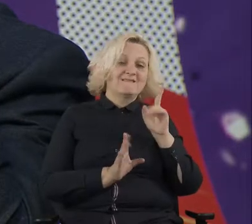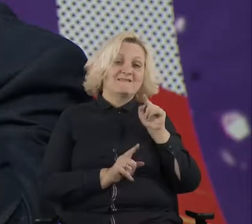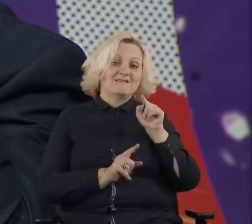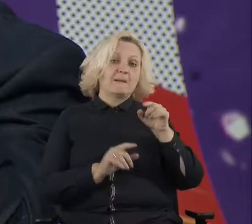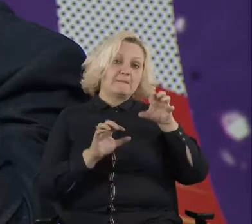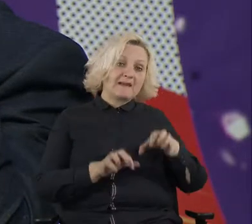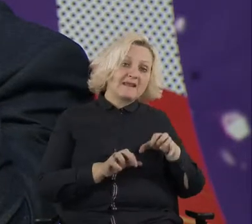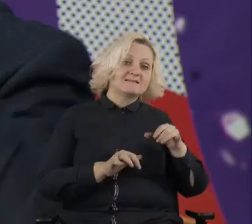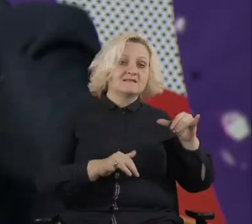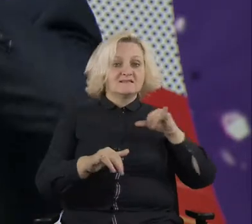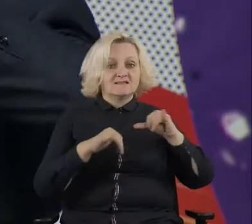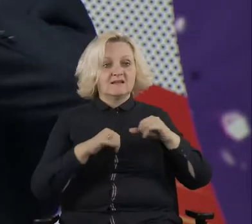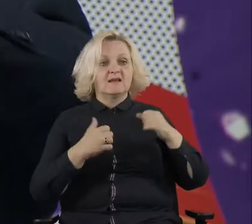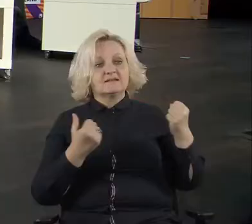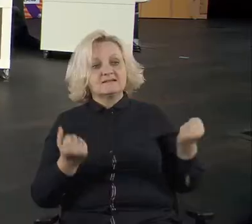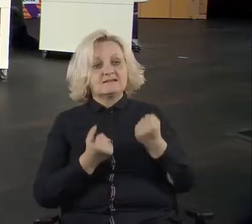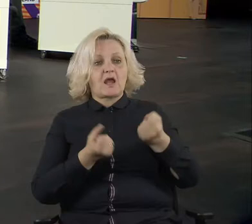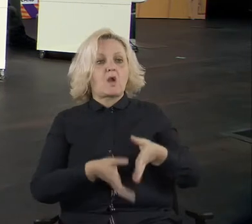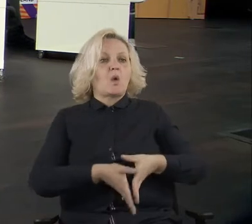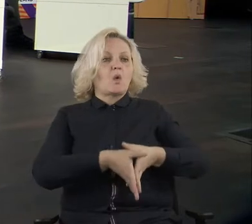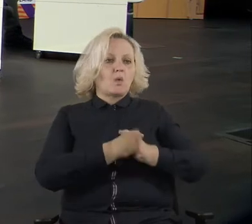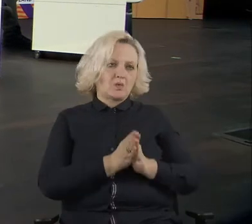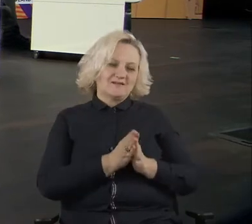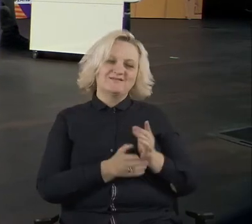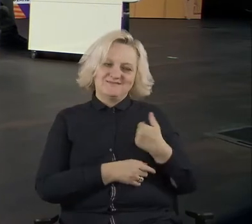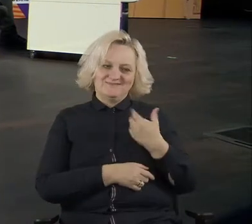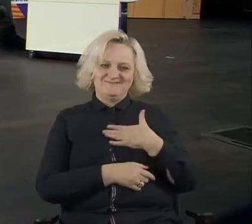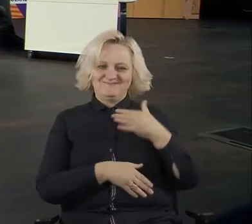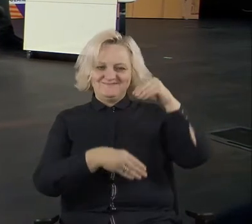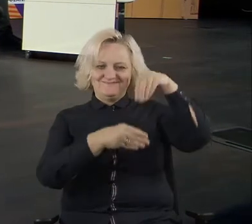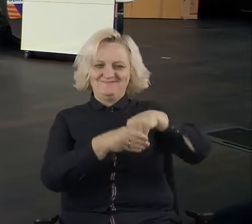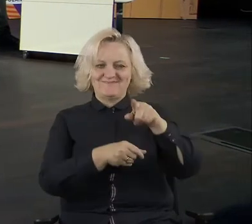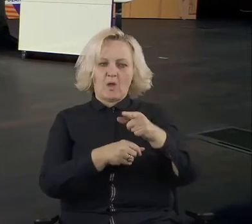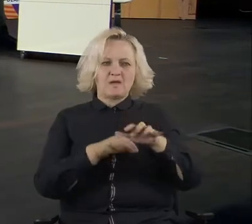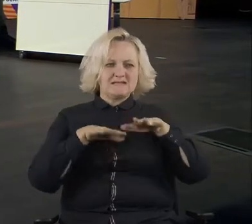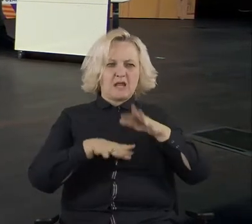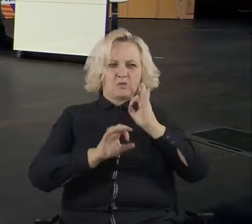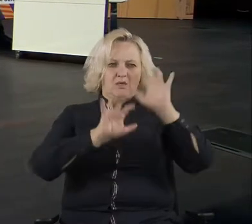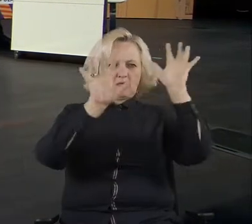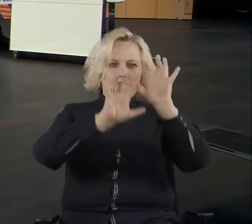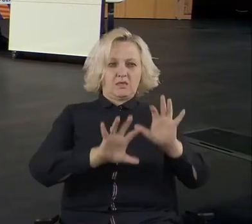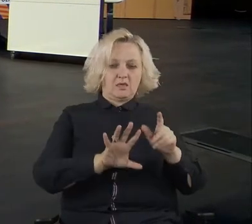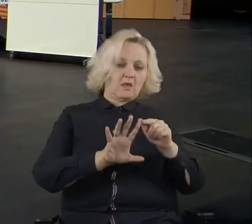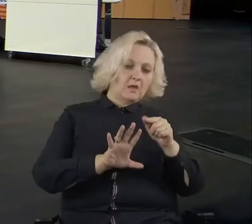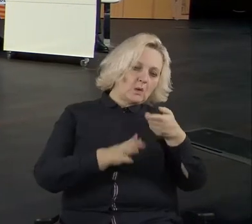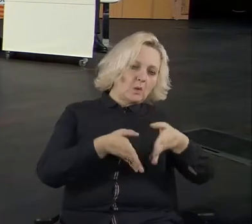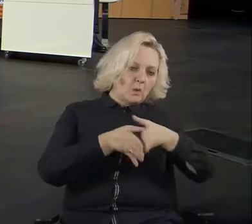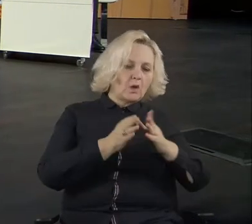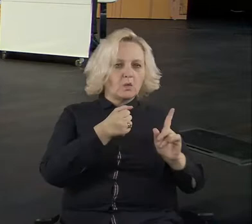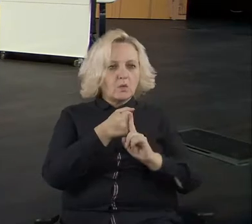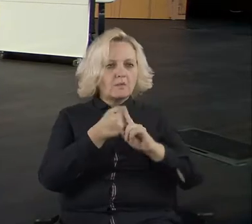mean, you know, like the, the, there is of course a level of, of, of, of things that needs to be, you know, put in numbers, but if you throw,